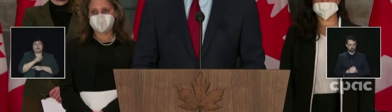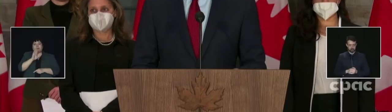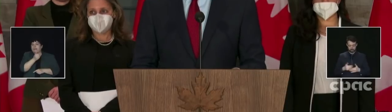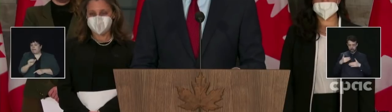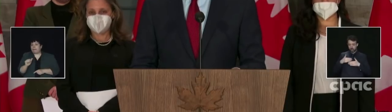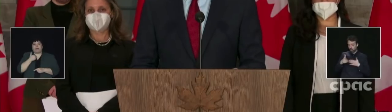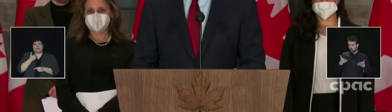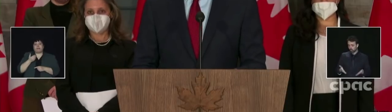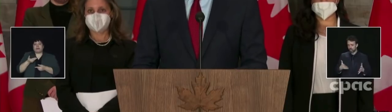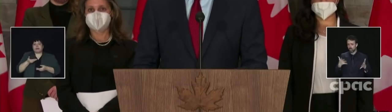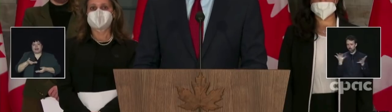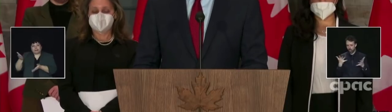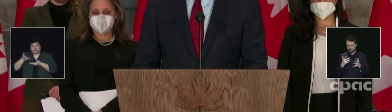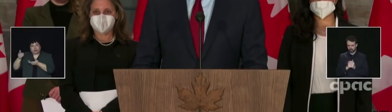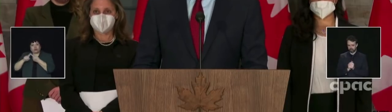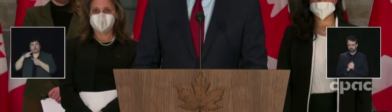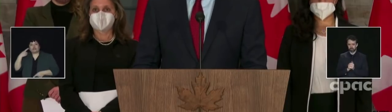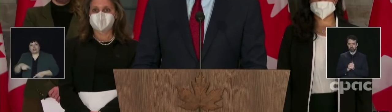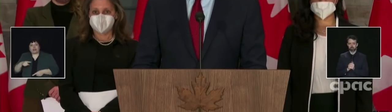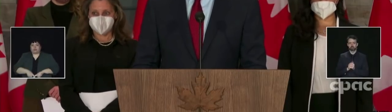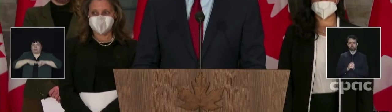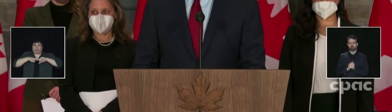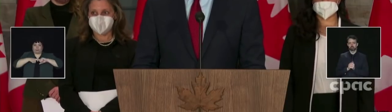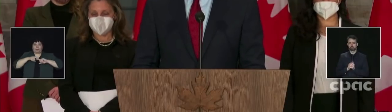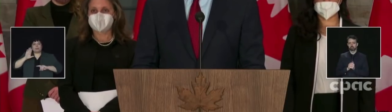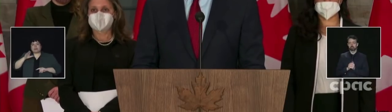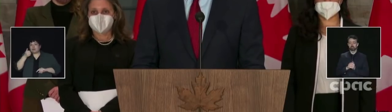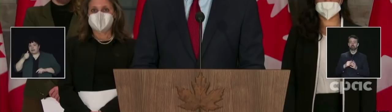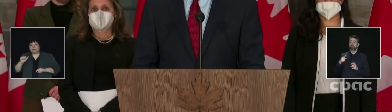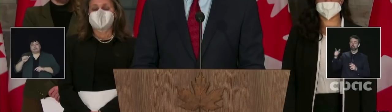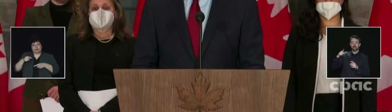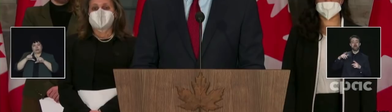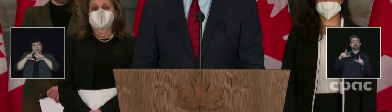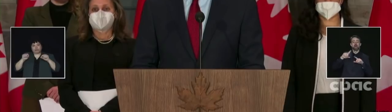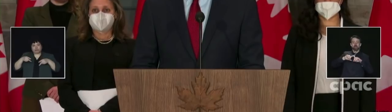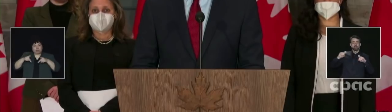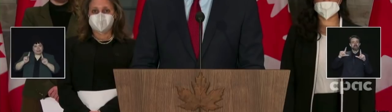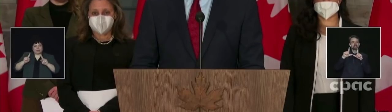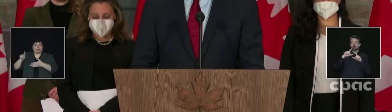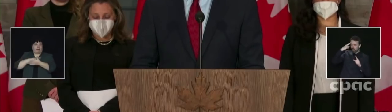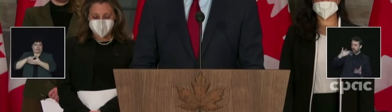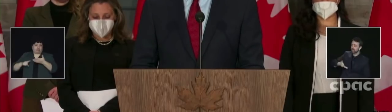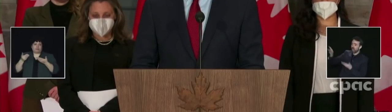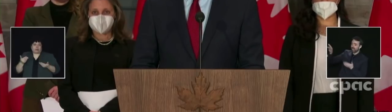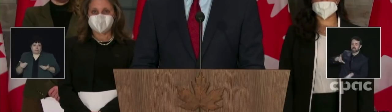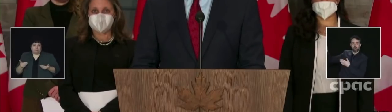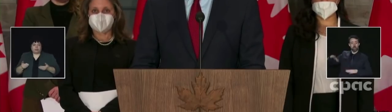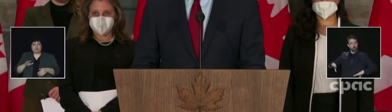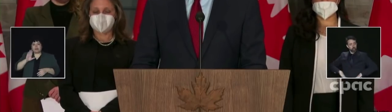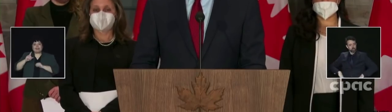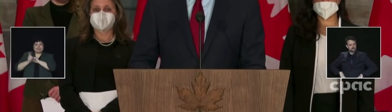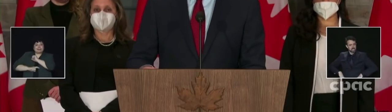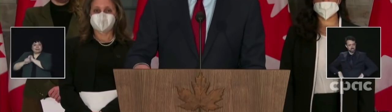export permits for Russia and cancelling existing permits. These sanctions are wide-reaching.